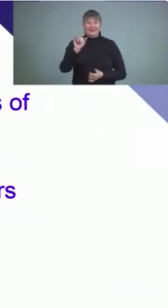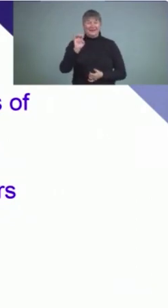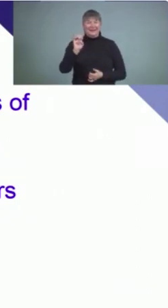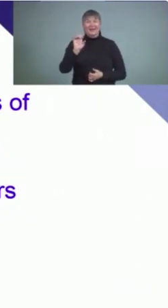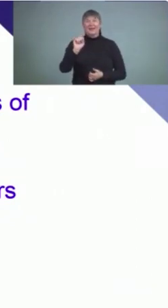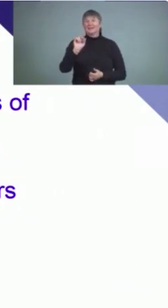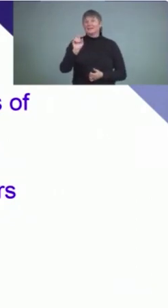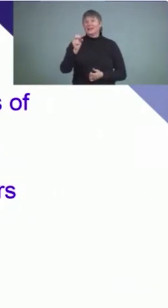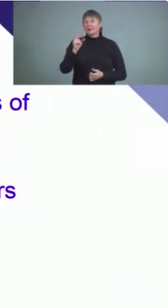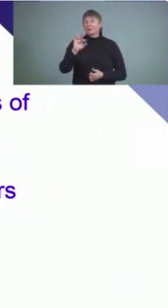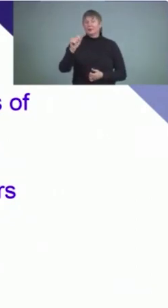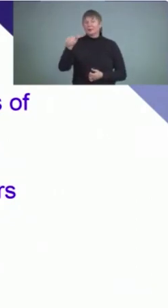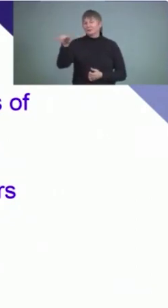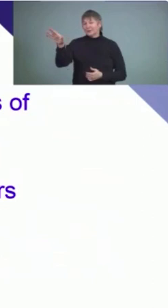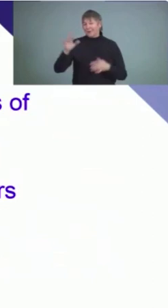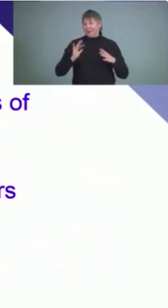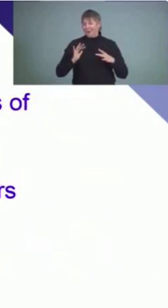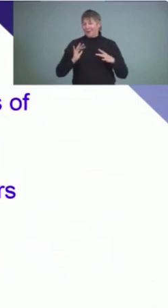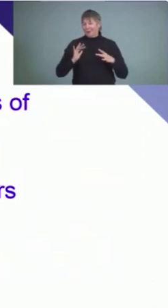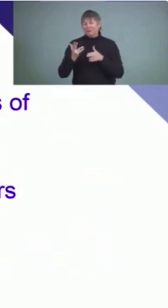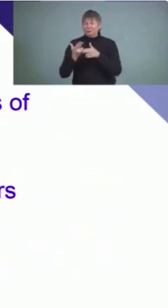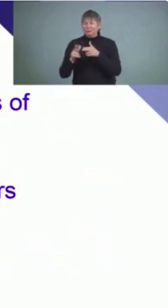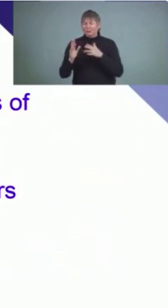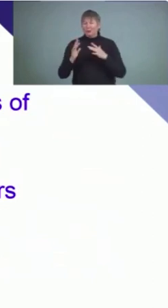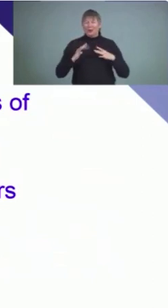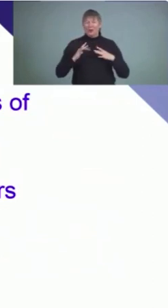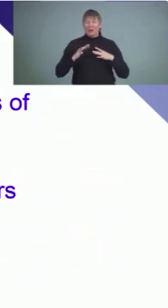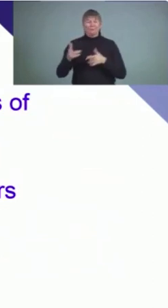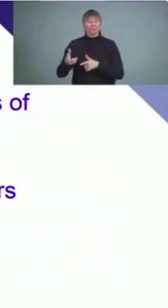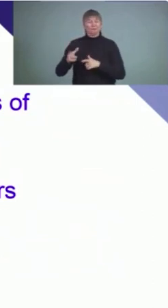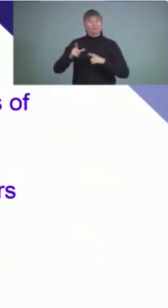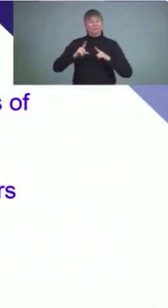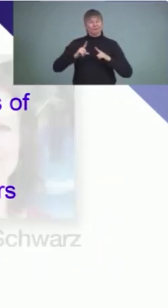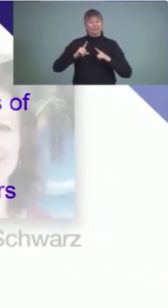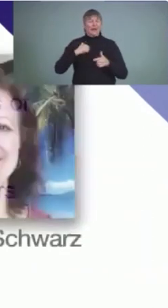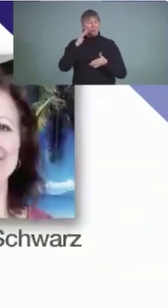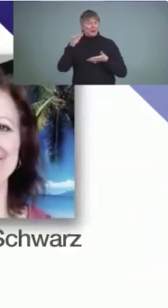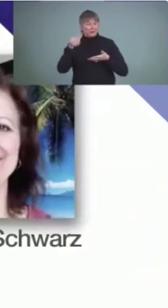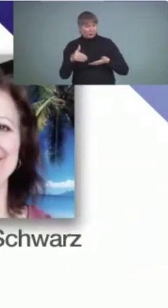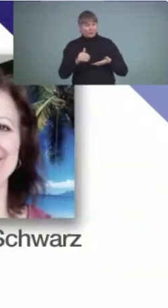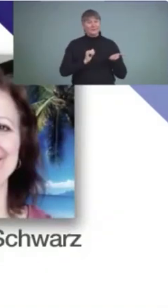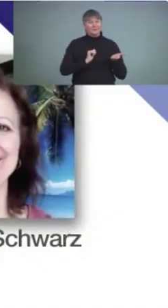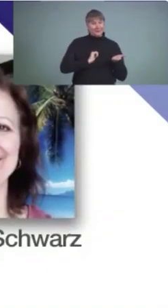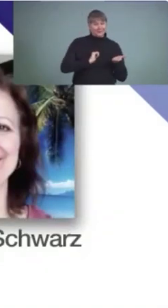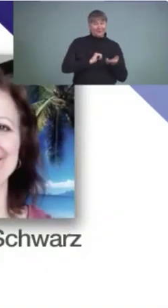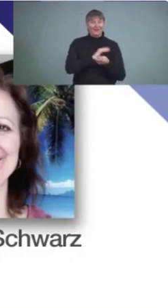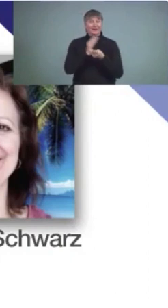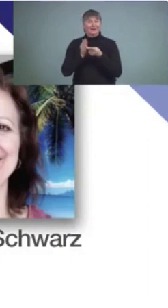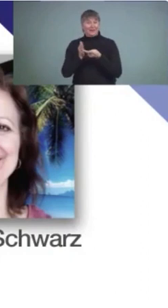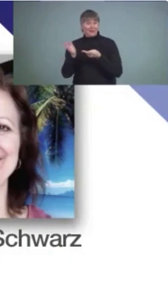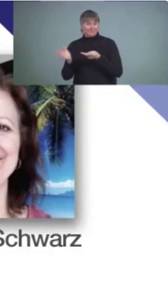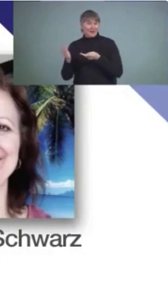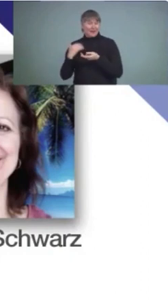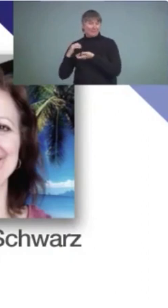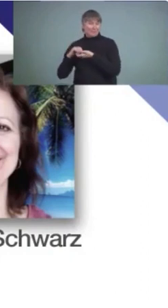a brief holiday, so I will be introducing myself and my partner